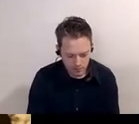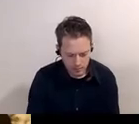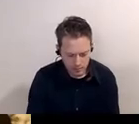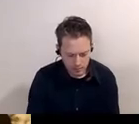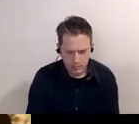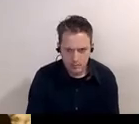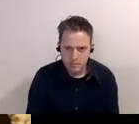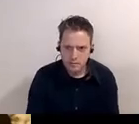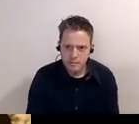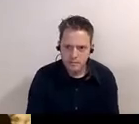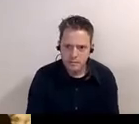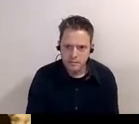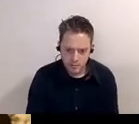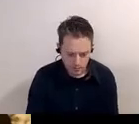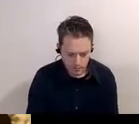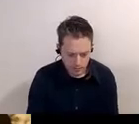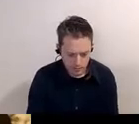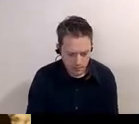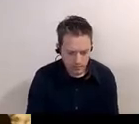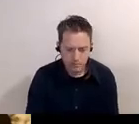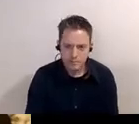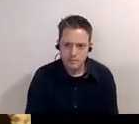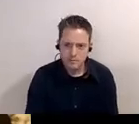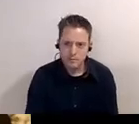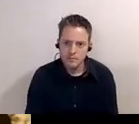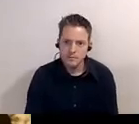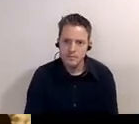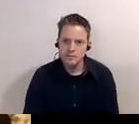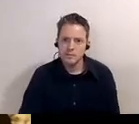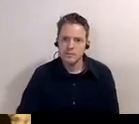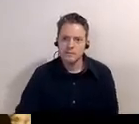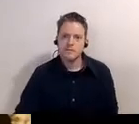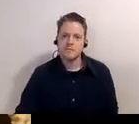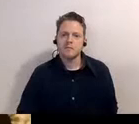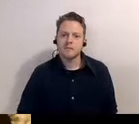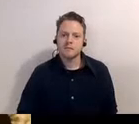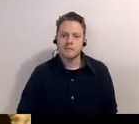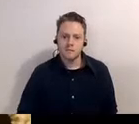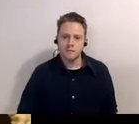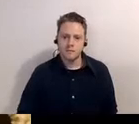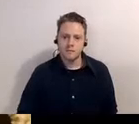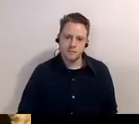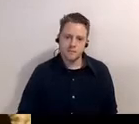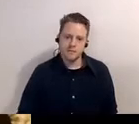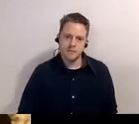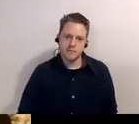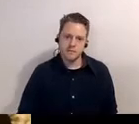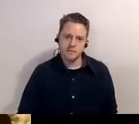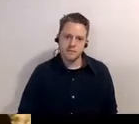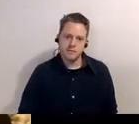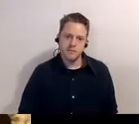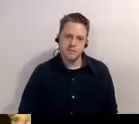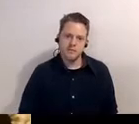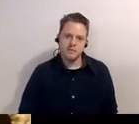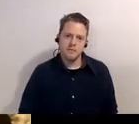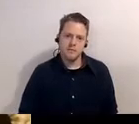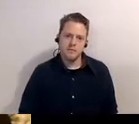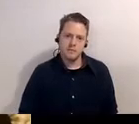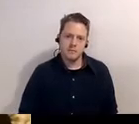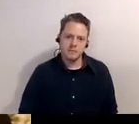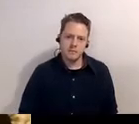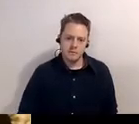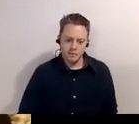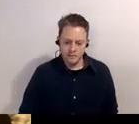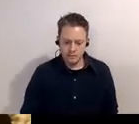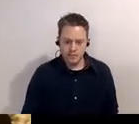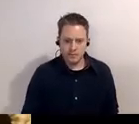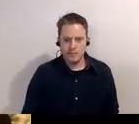were built near not bridges but fords so this was uh is today west point on the you know it was called christian's mill christian